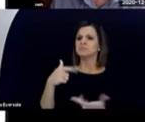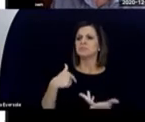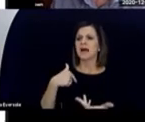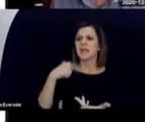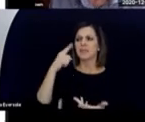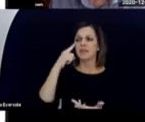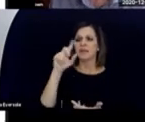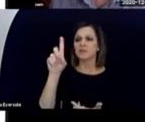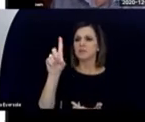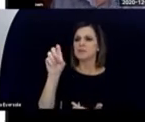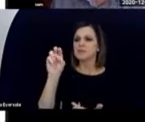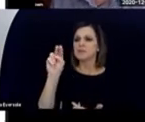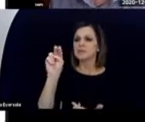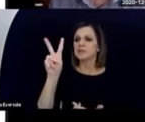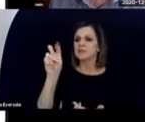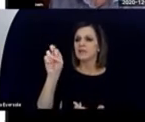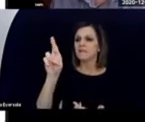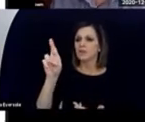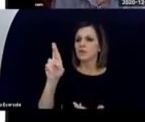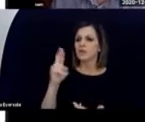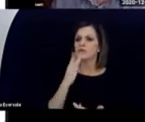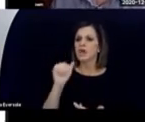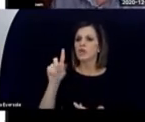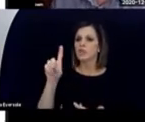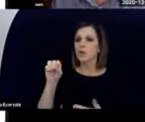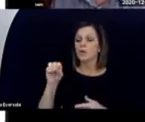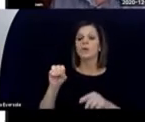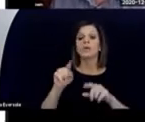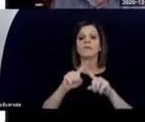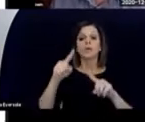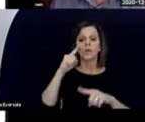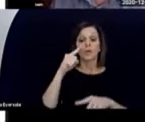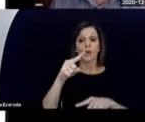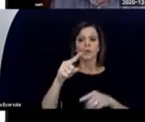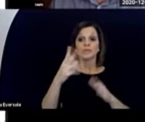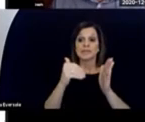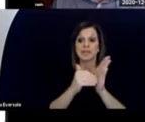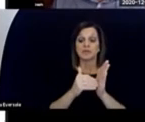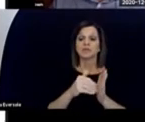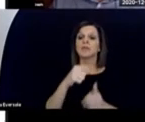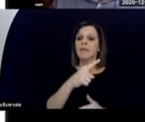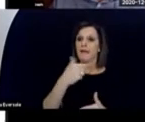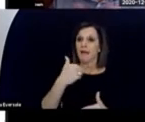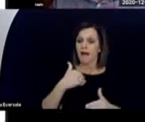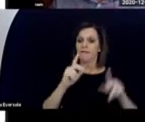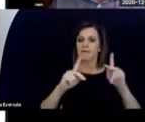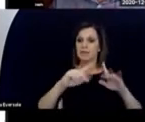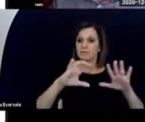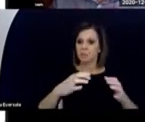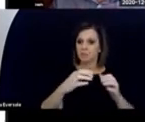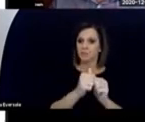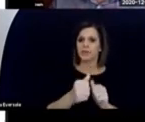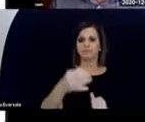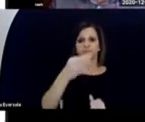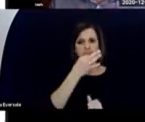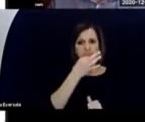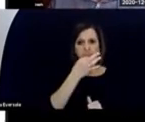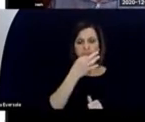believe, was in Denver, Colorado. And those regional centers were centers of expertise.